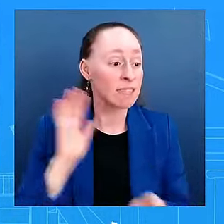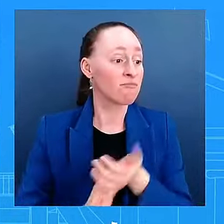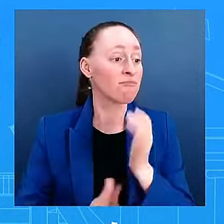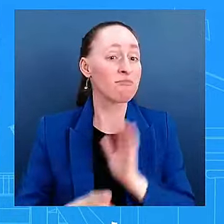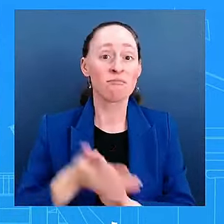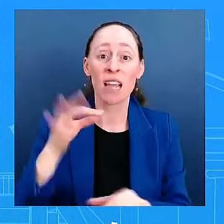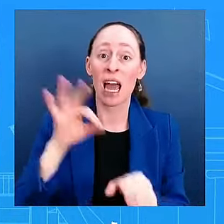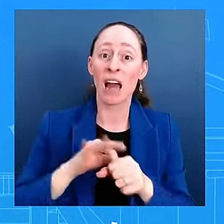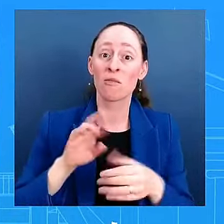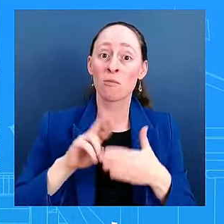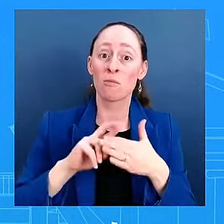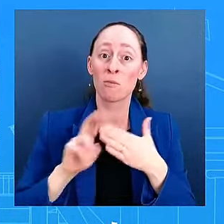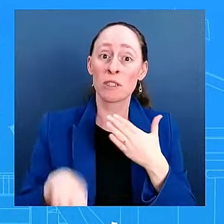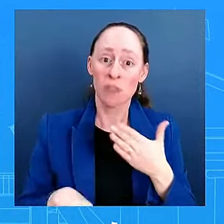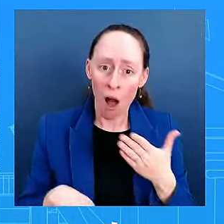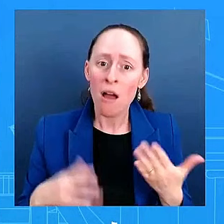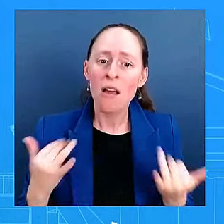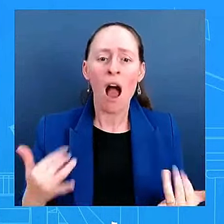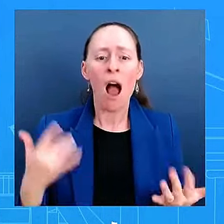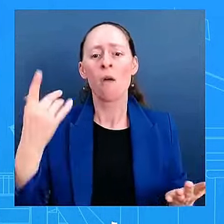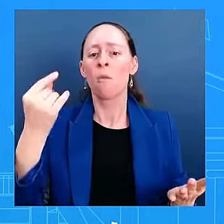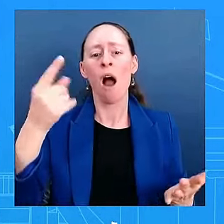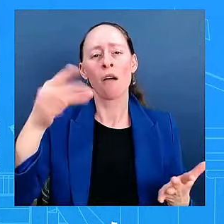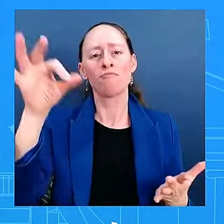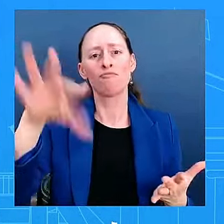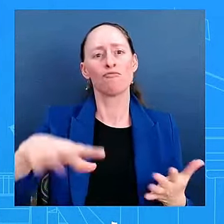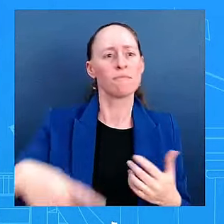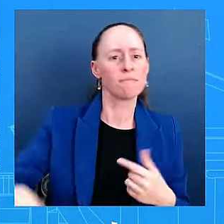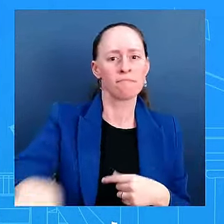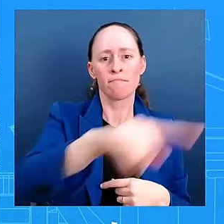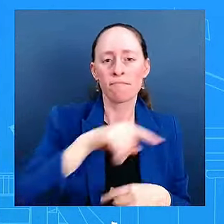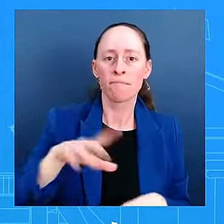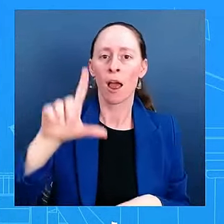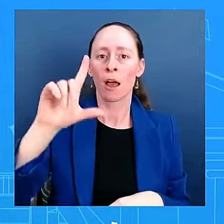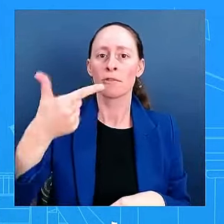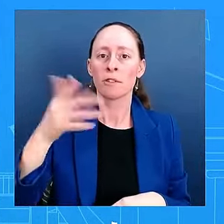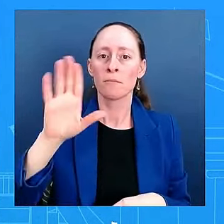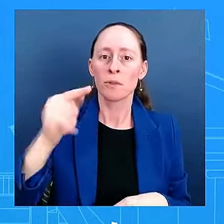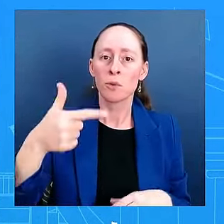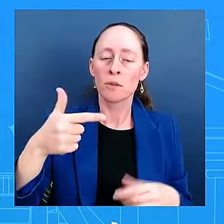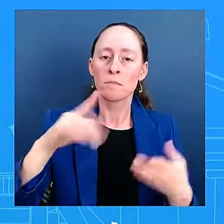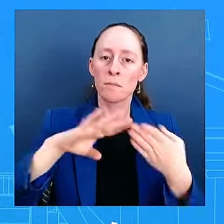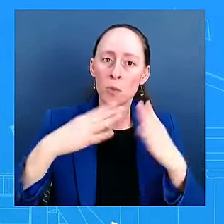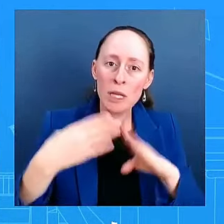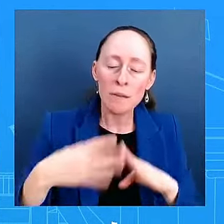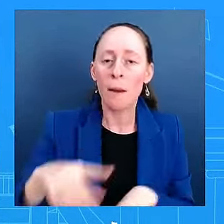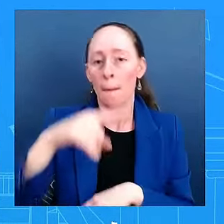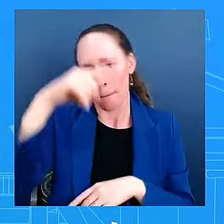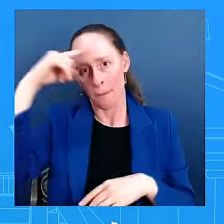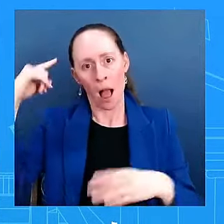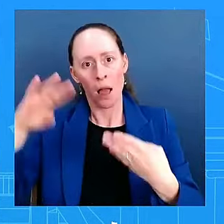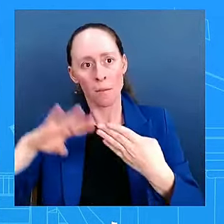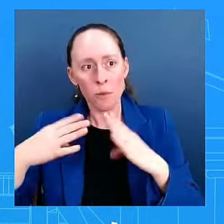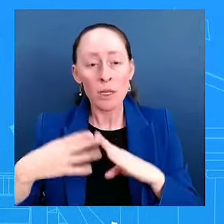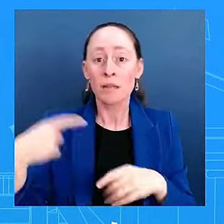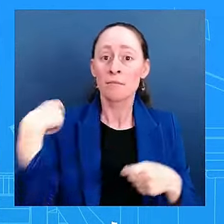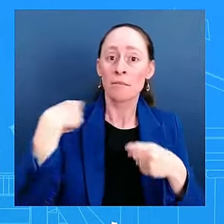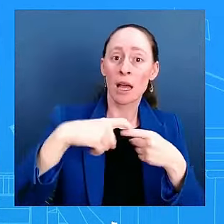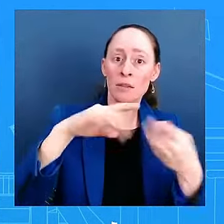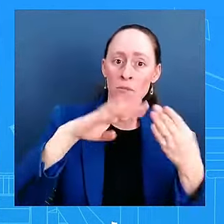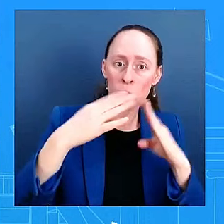are fearful of the vulnerabilities of a Trump administration given some policy proposals like eliminating DEI